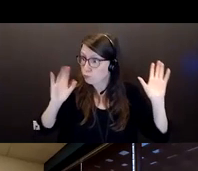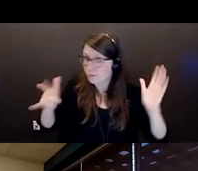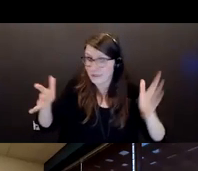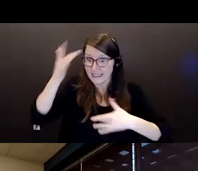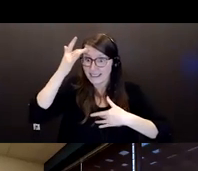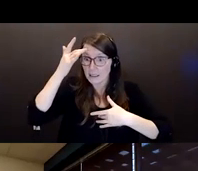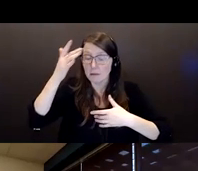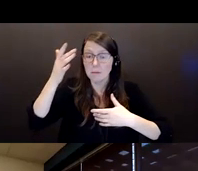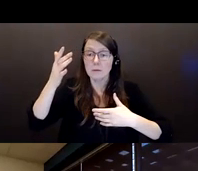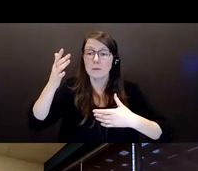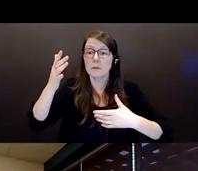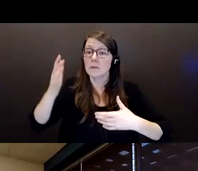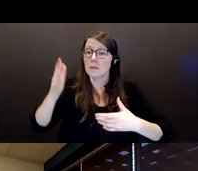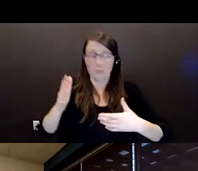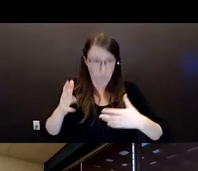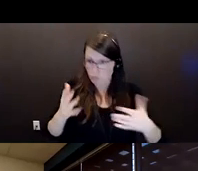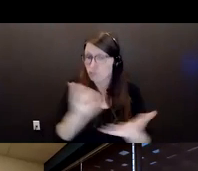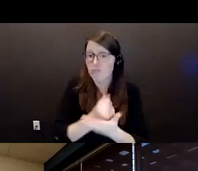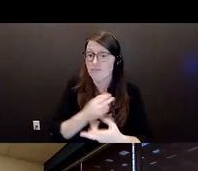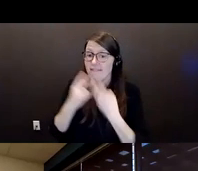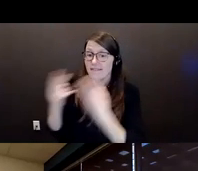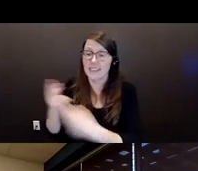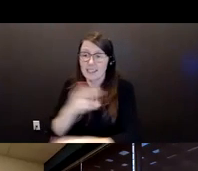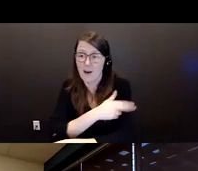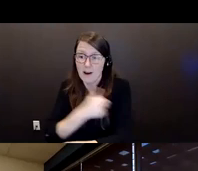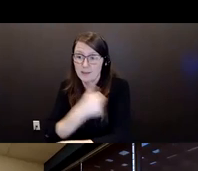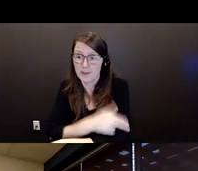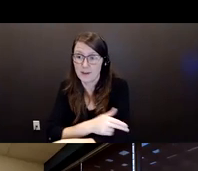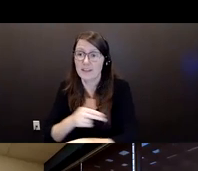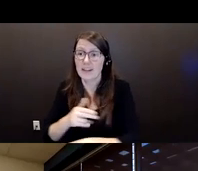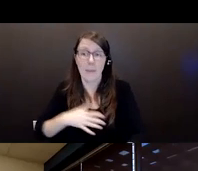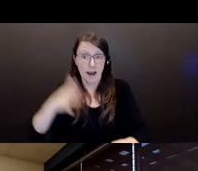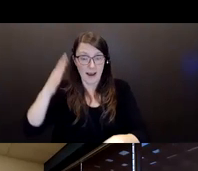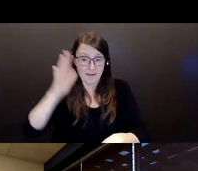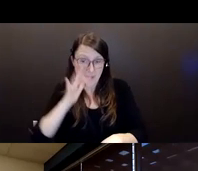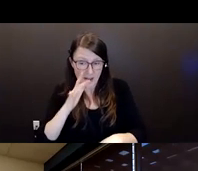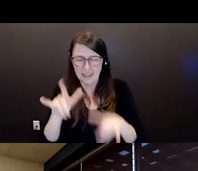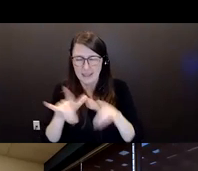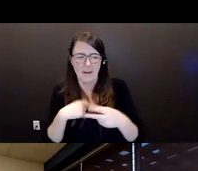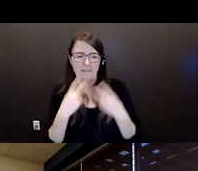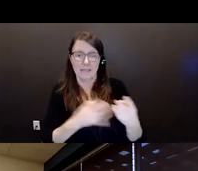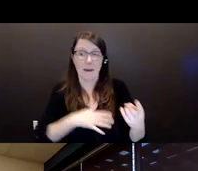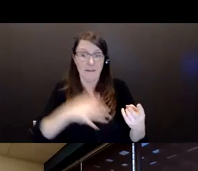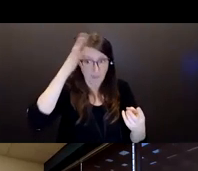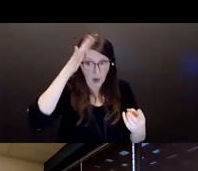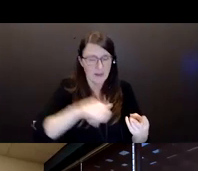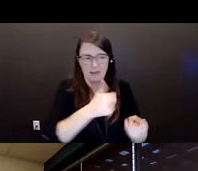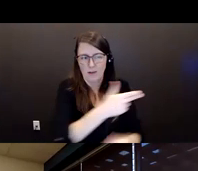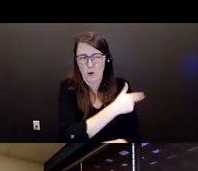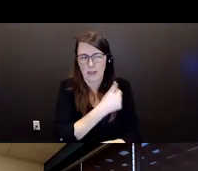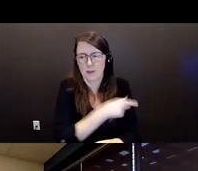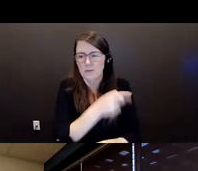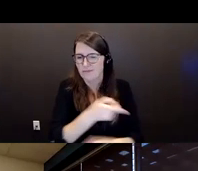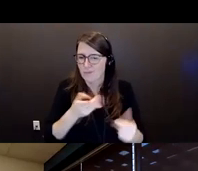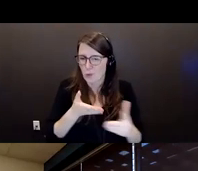my mother went to visit my father at another hospital. He was a war veteran and he was in Sunnybrook Hospital for quite some